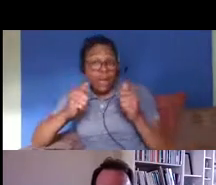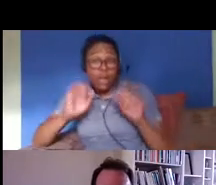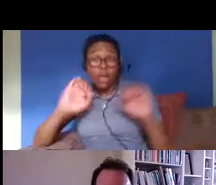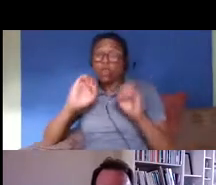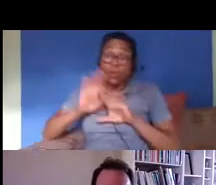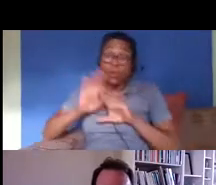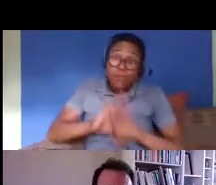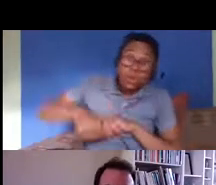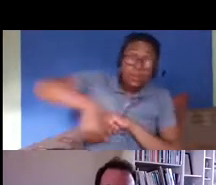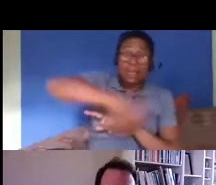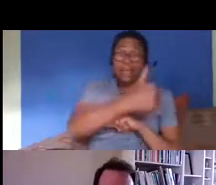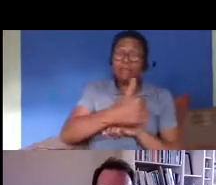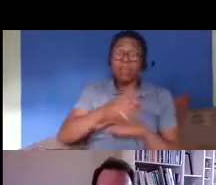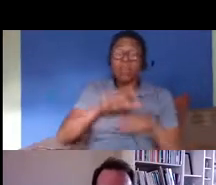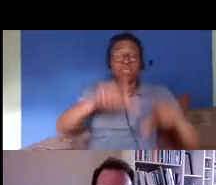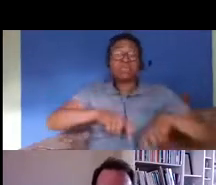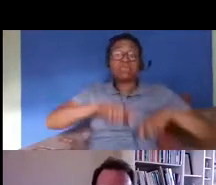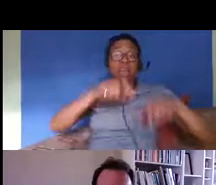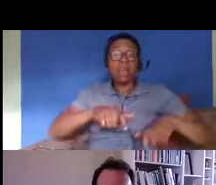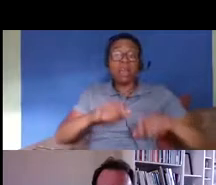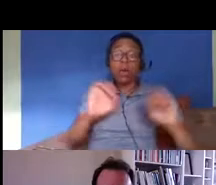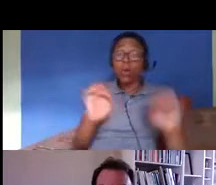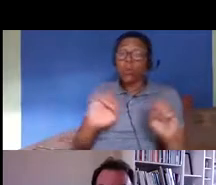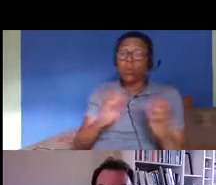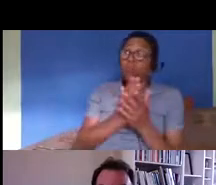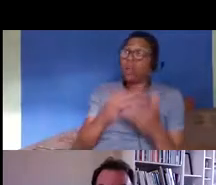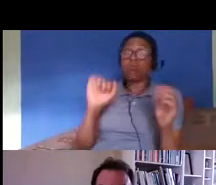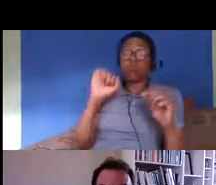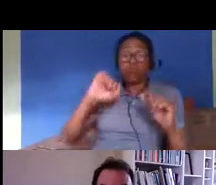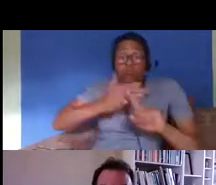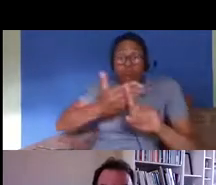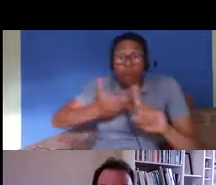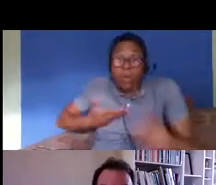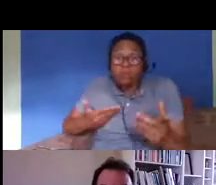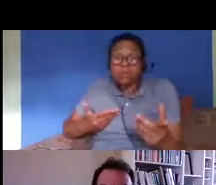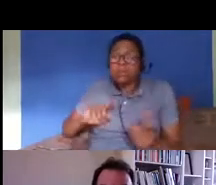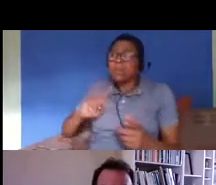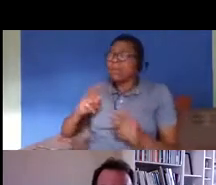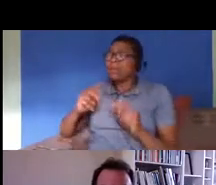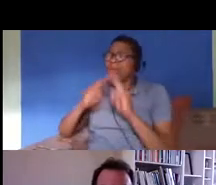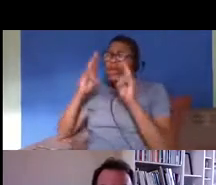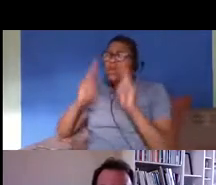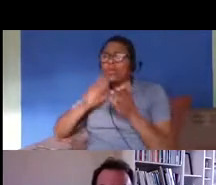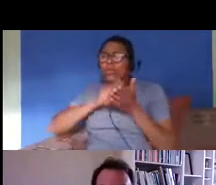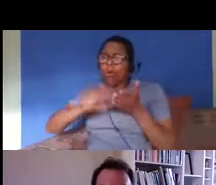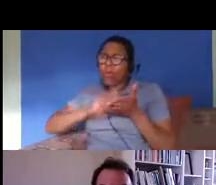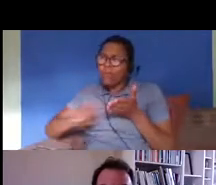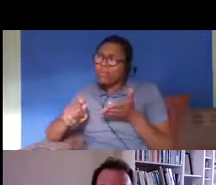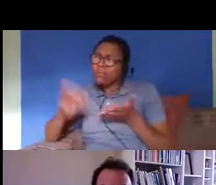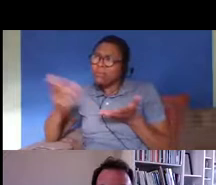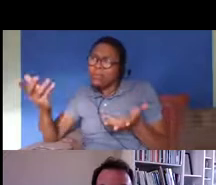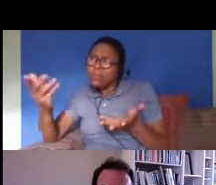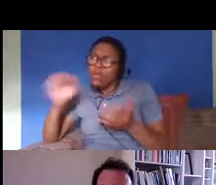that um the home office i'm paraphrasing here but the home office seemed to be uninterested essentially in whether the hostile environment worked